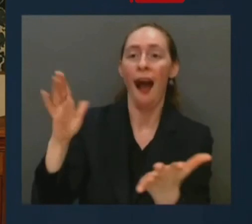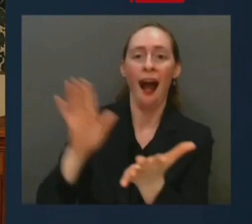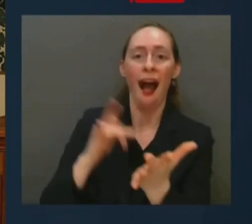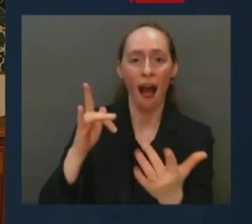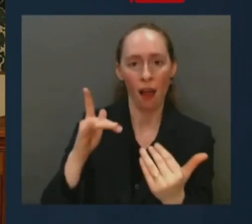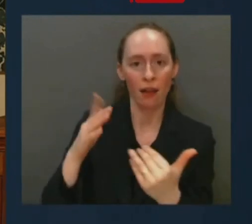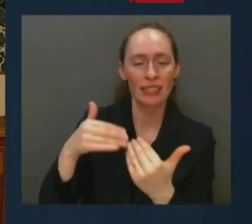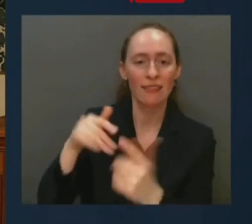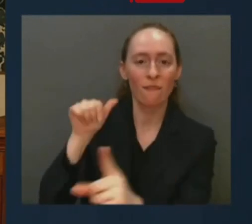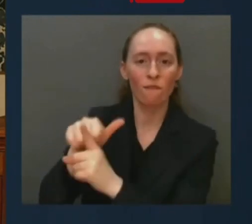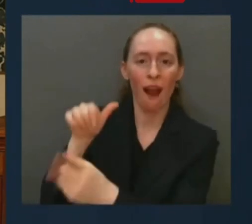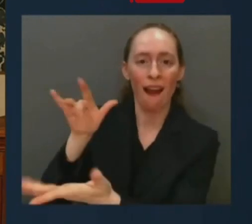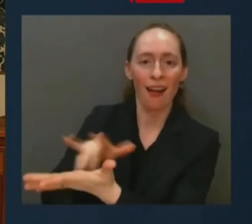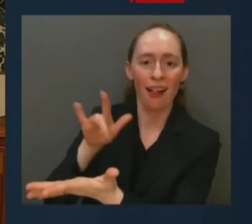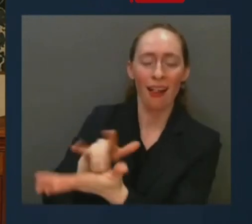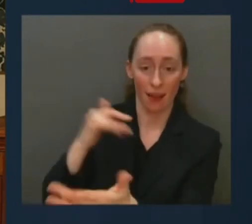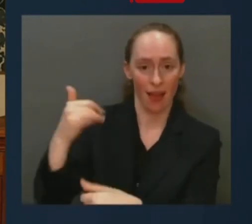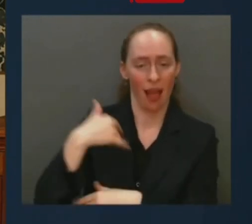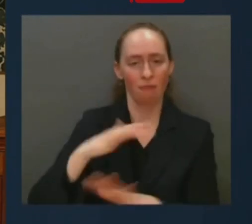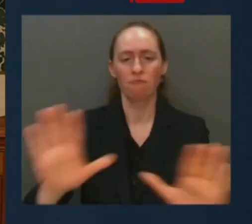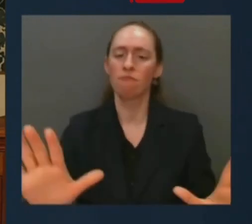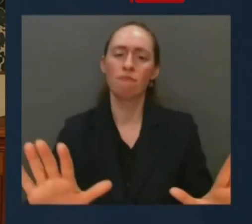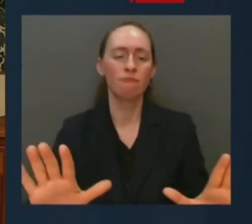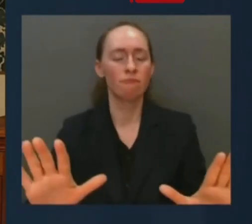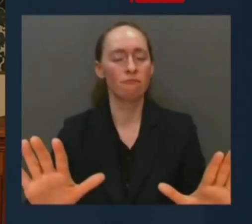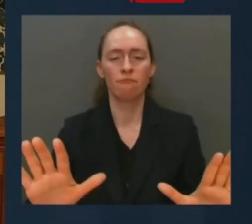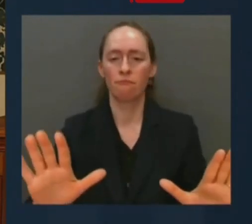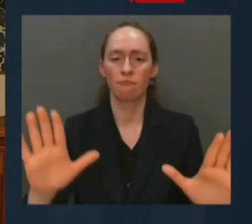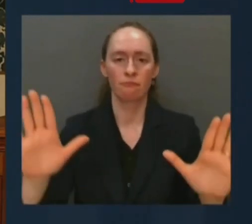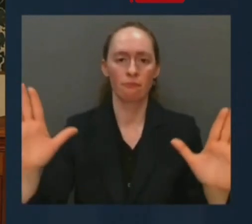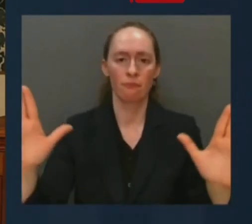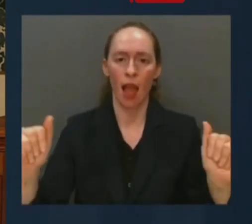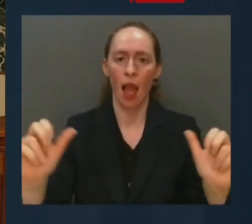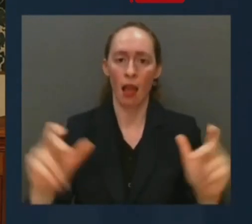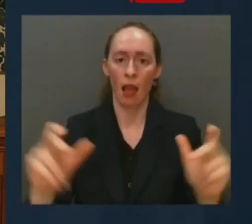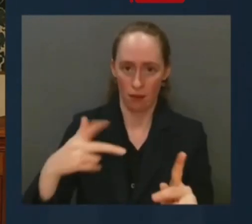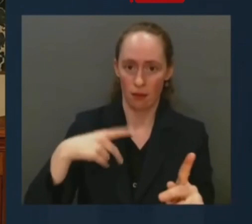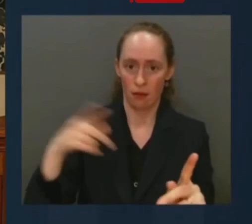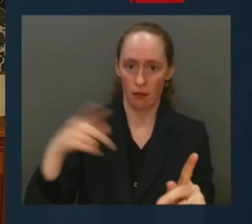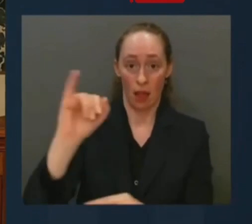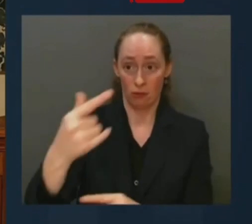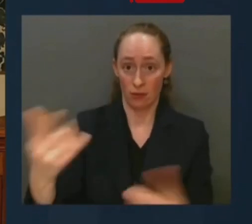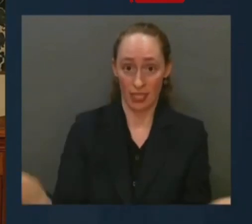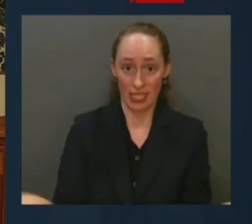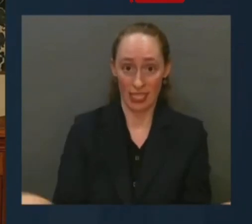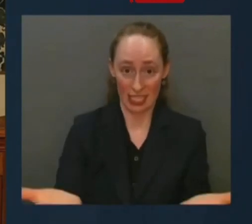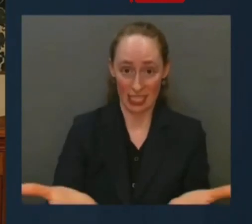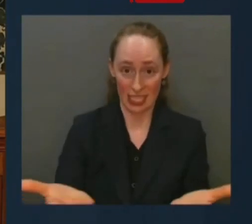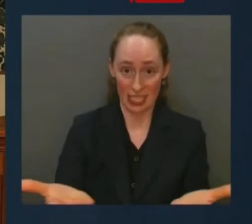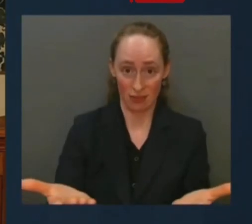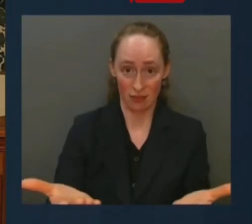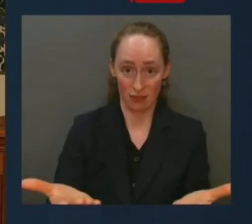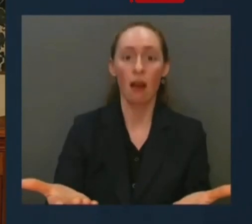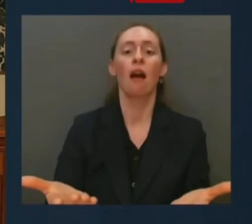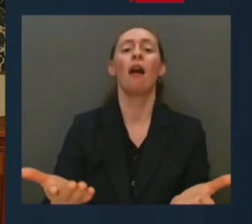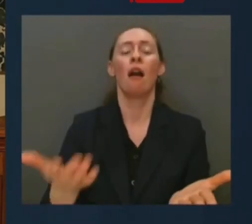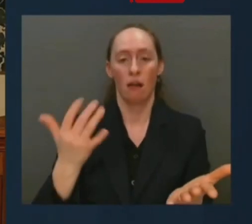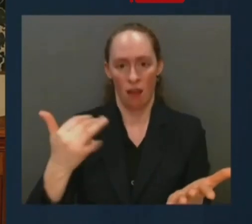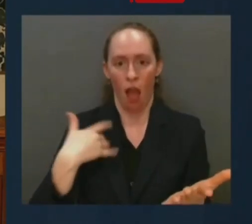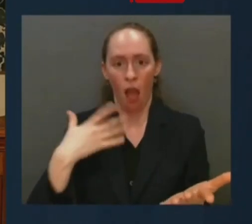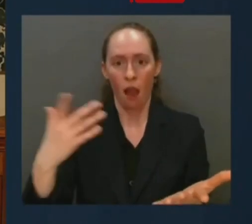since then, we've recovered billions of taxpayers' dollars. Now let's triple the anti-fraud strike force going after these criminals,